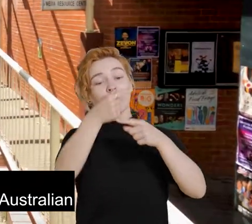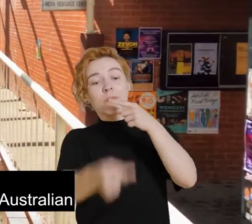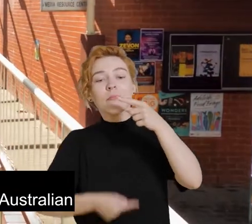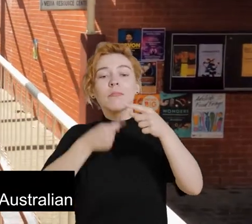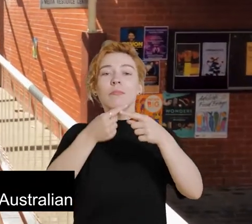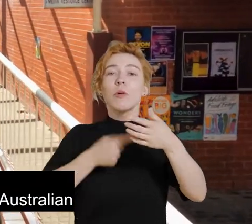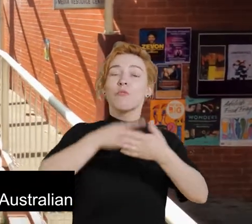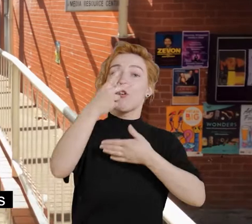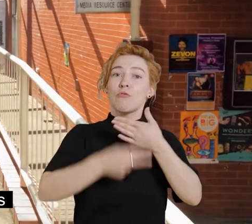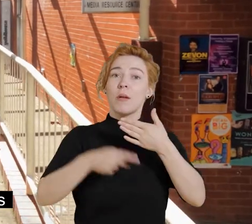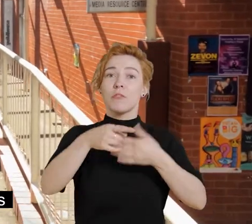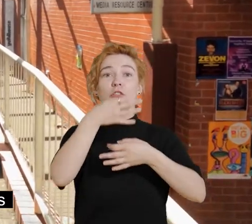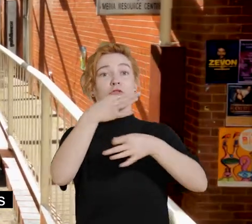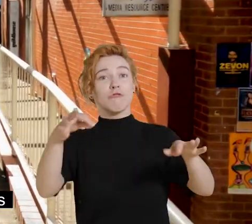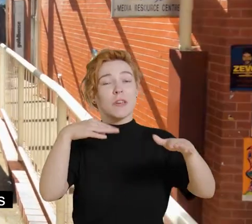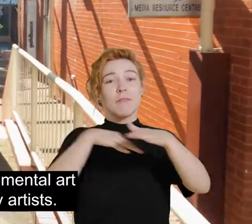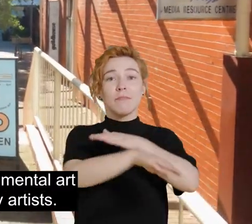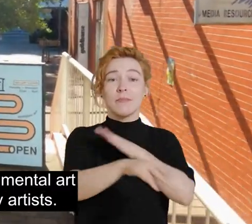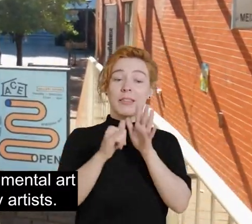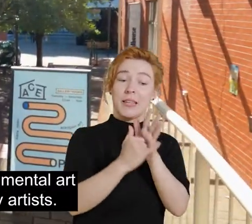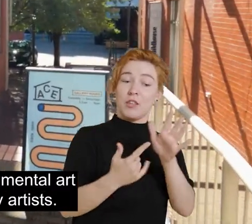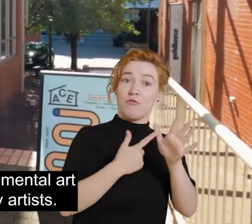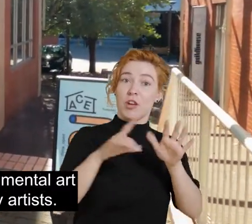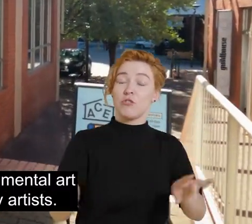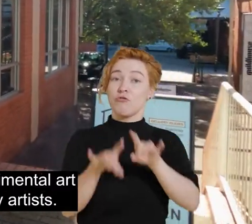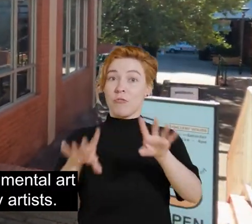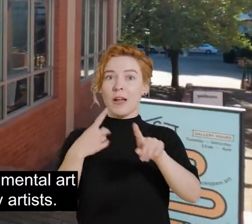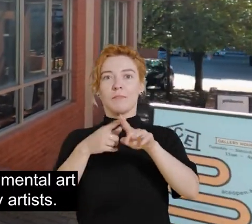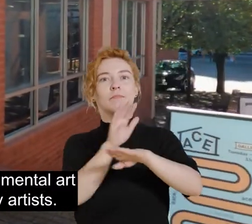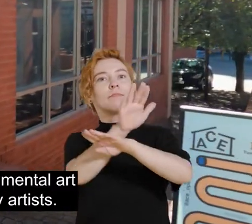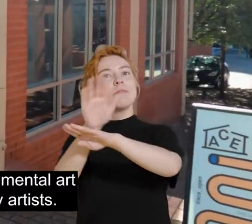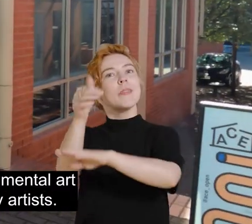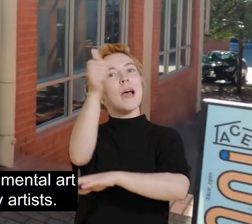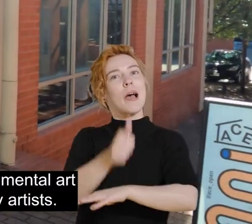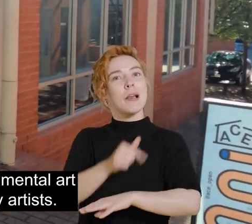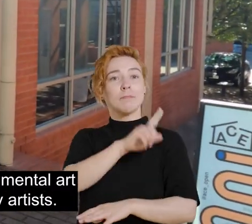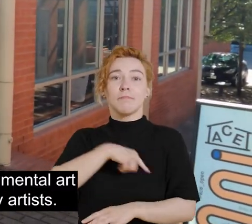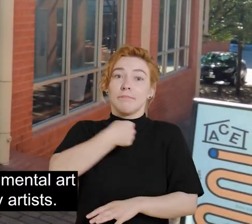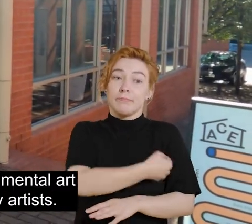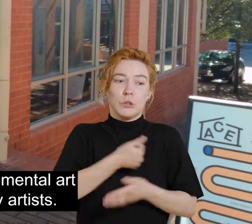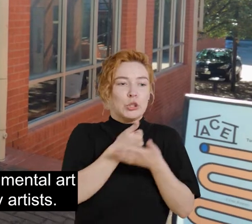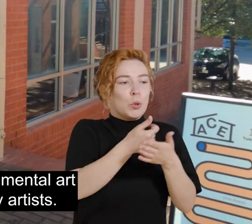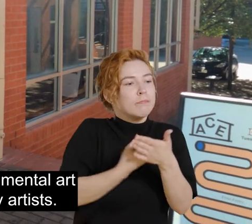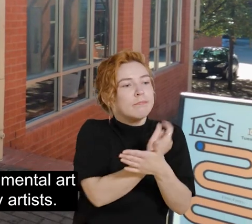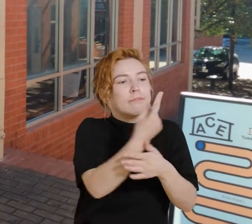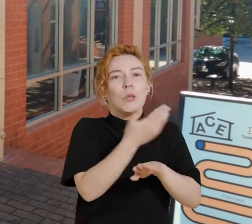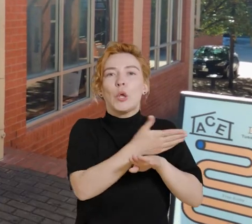South Australian, Australian and international artists and has a commitment to experimental art and supporting contemporary artists.